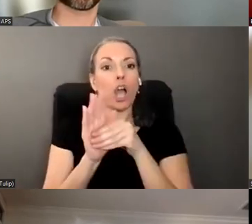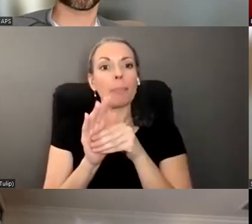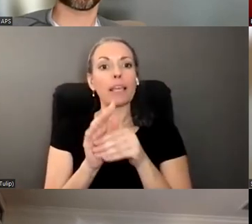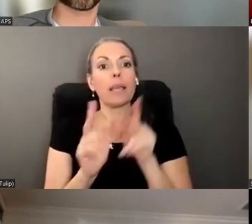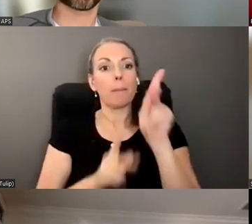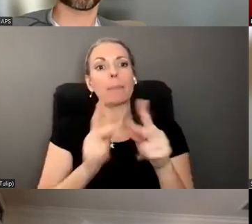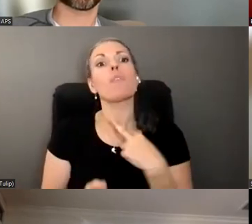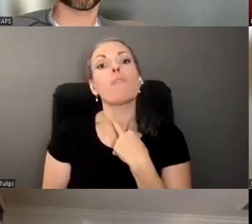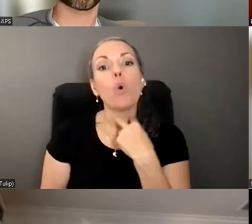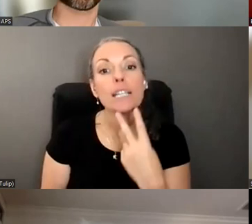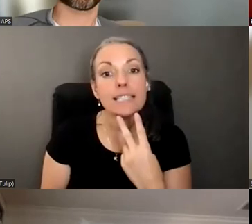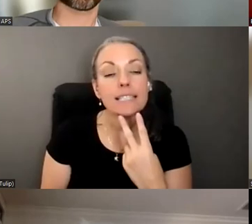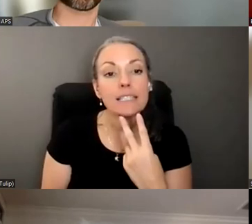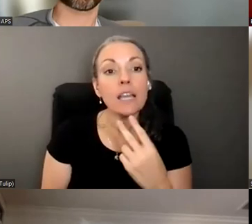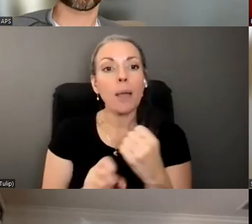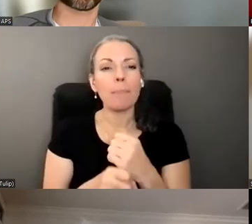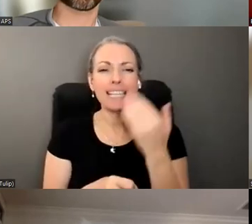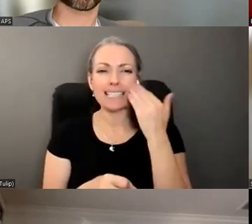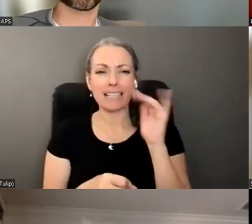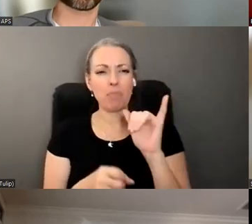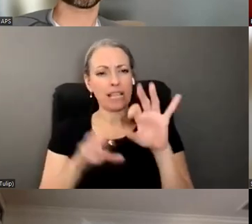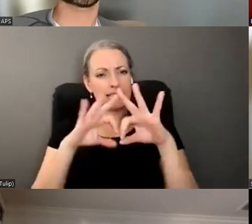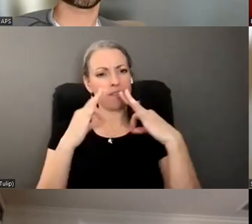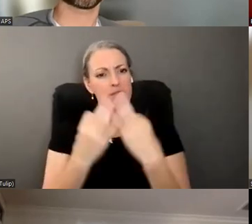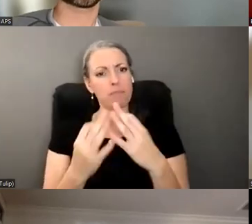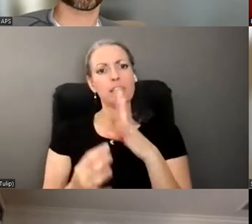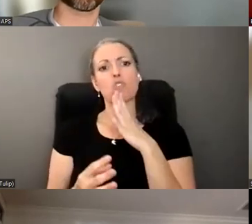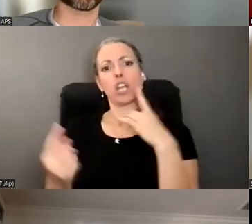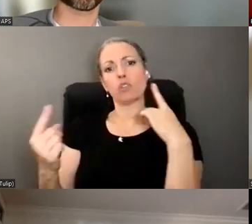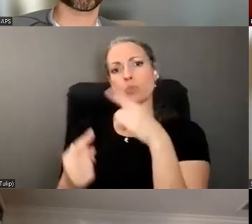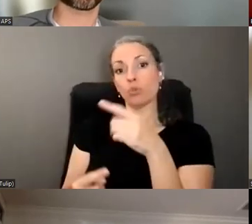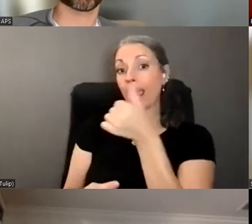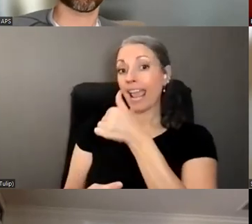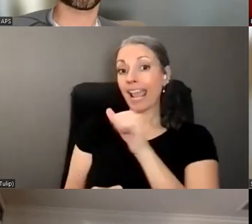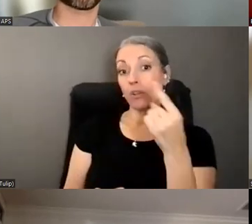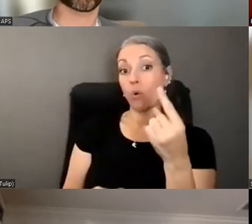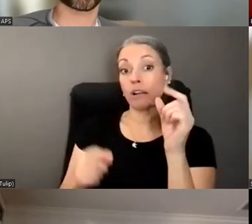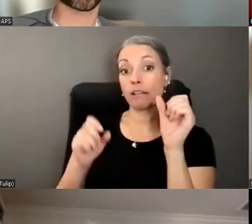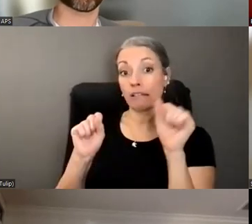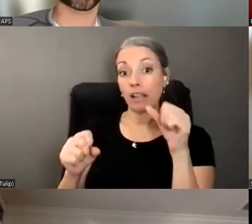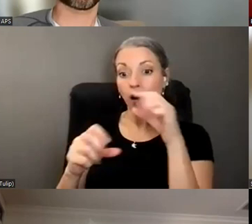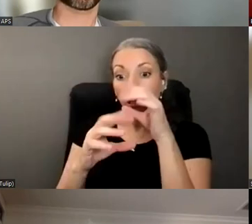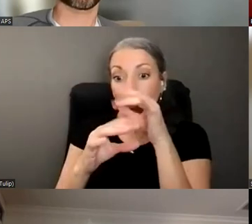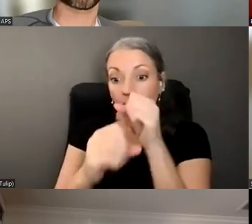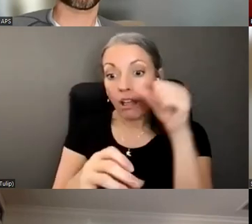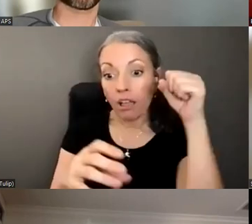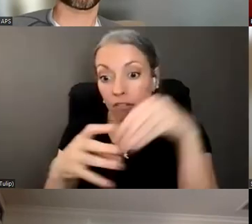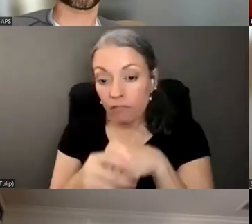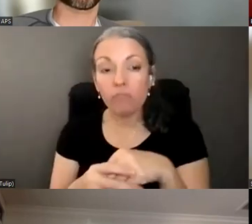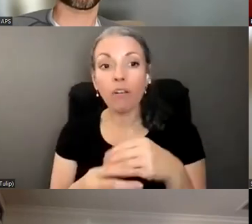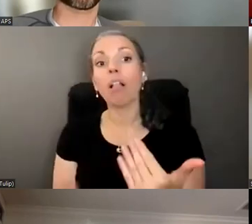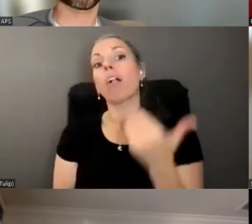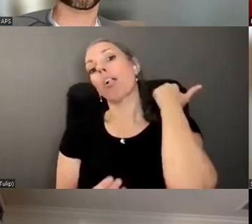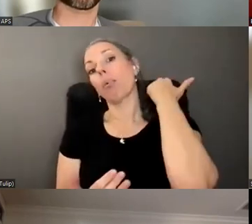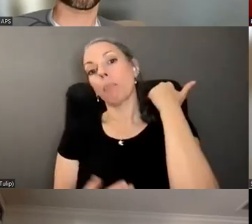and make it seem like it's a family member talking to you anyone could fall for something like that so this is you know beyond just older adults